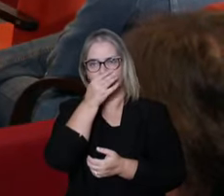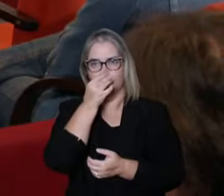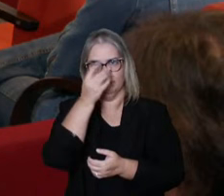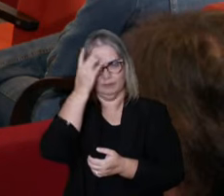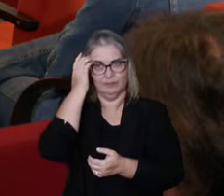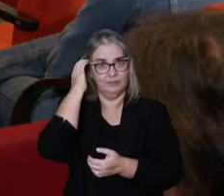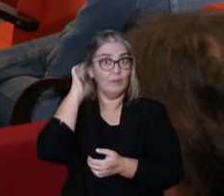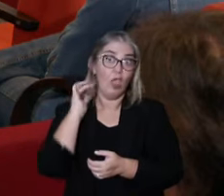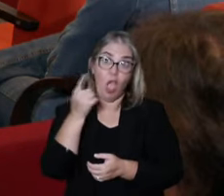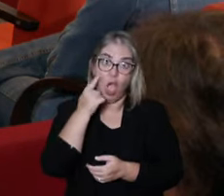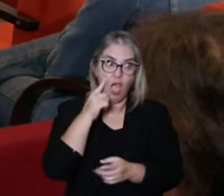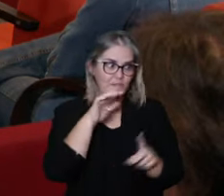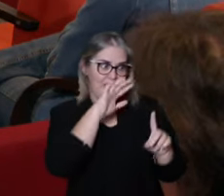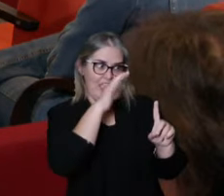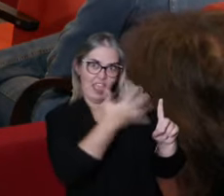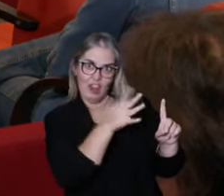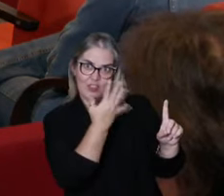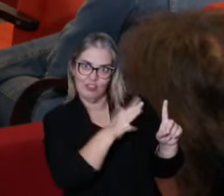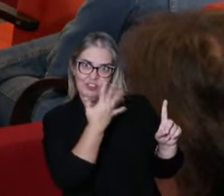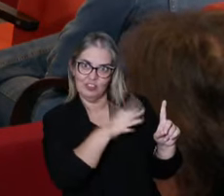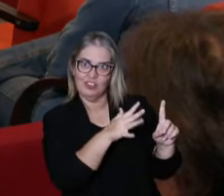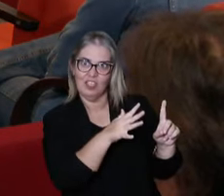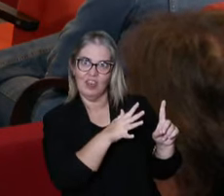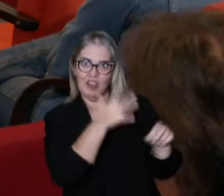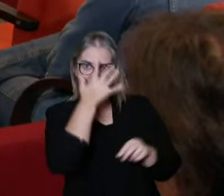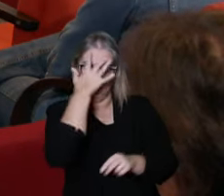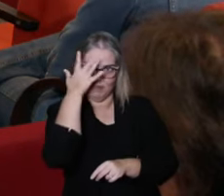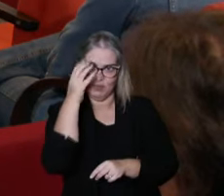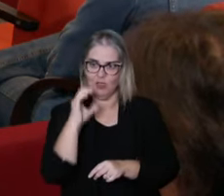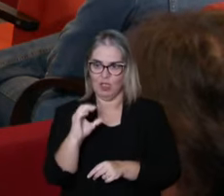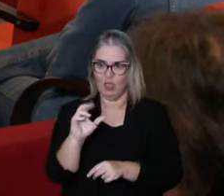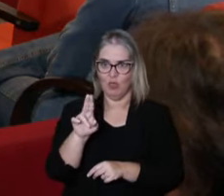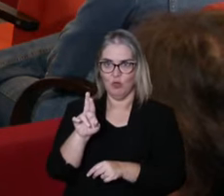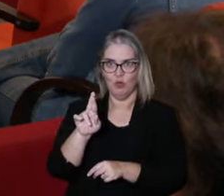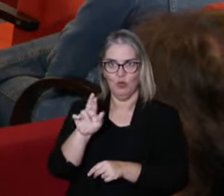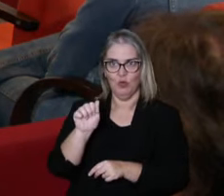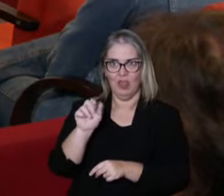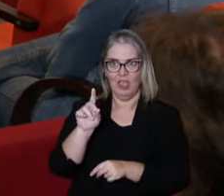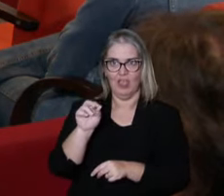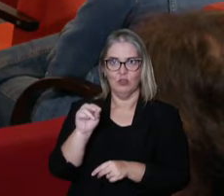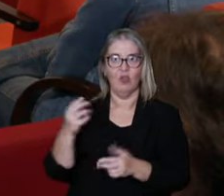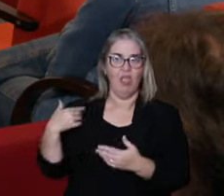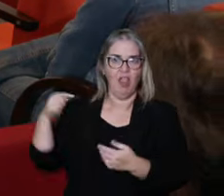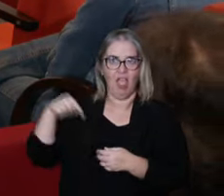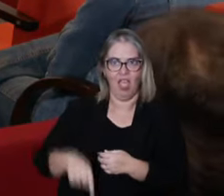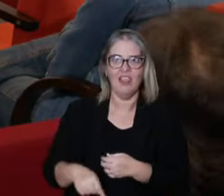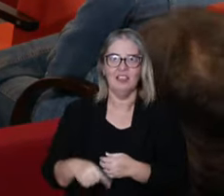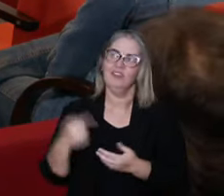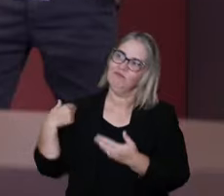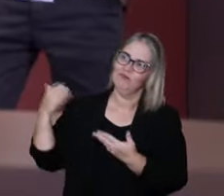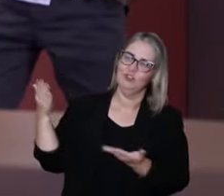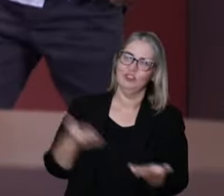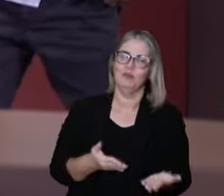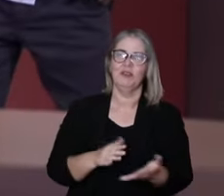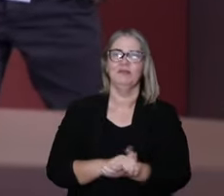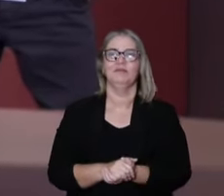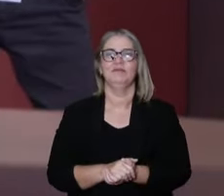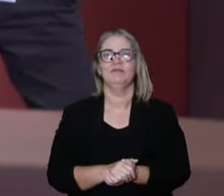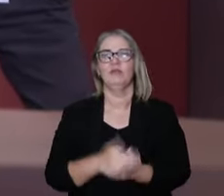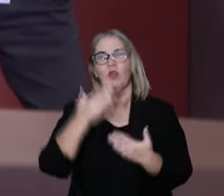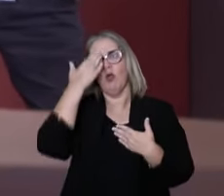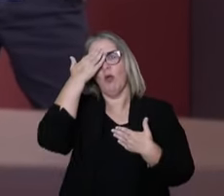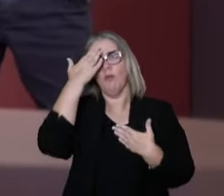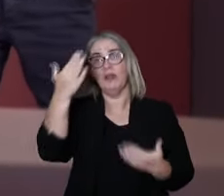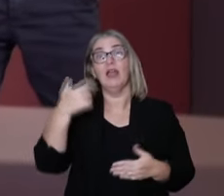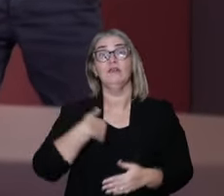to the most. As they complemented the curator, I'm going to call the curator to participate and ask a question